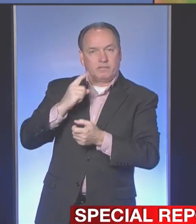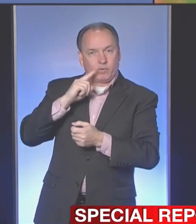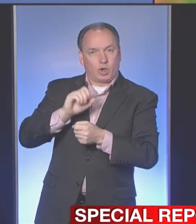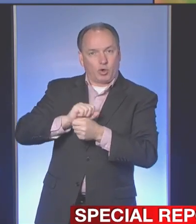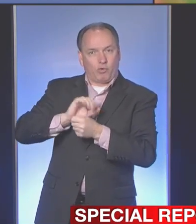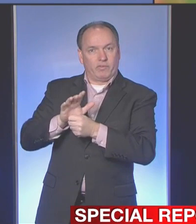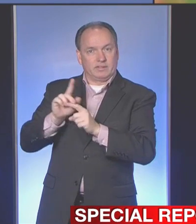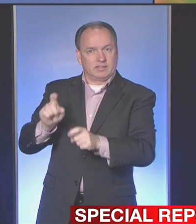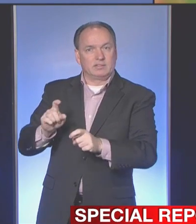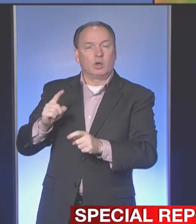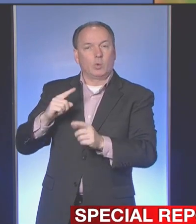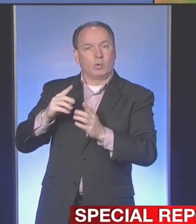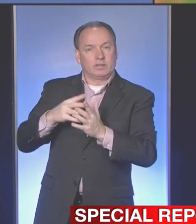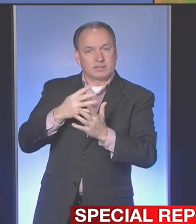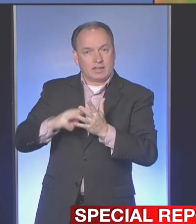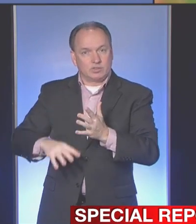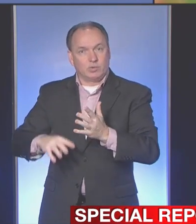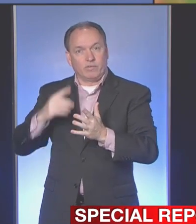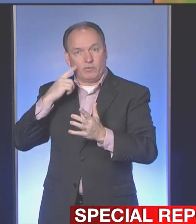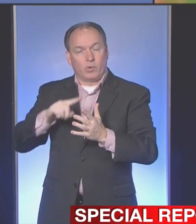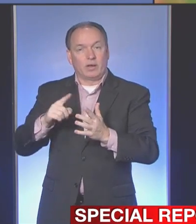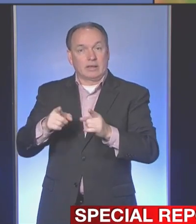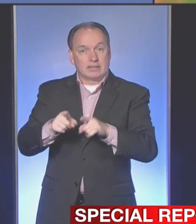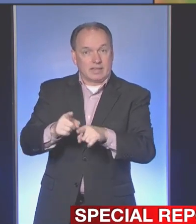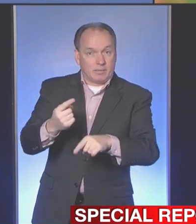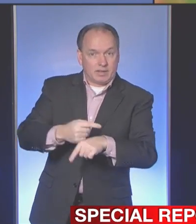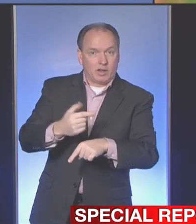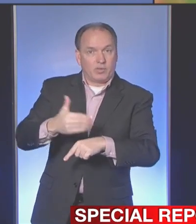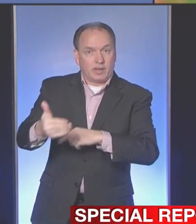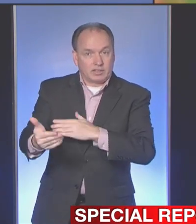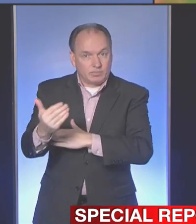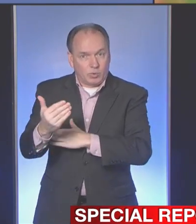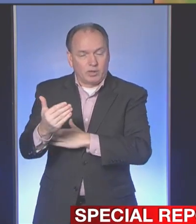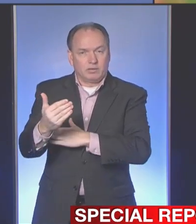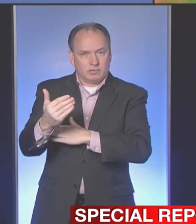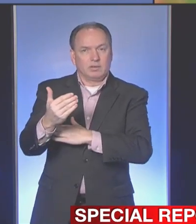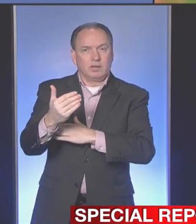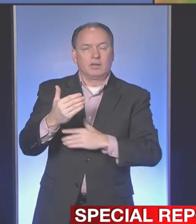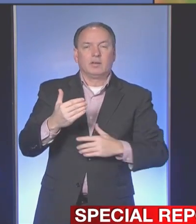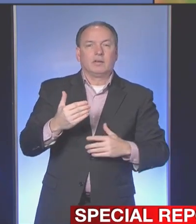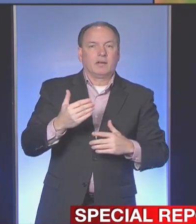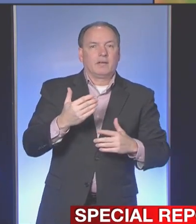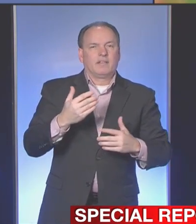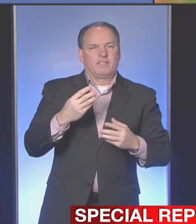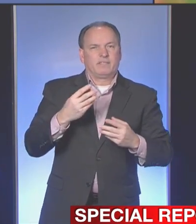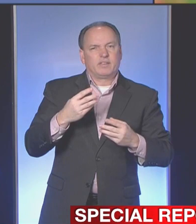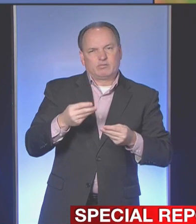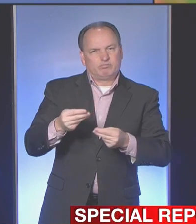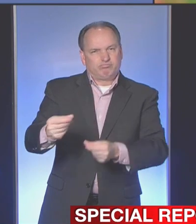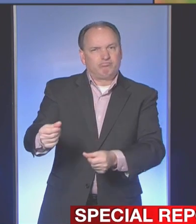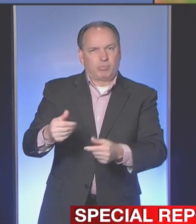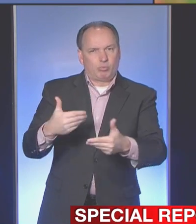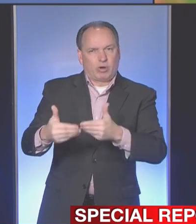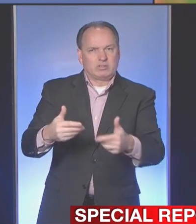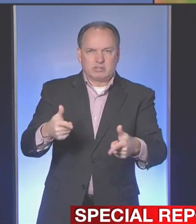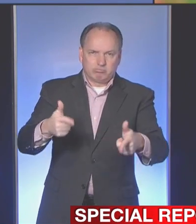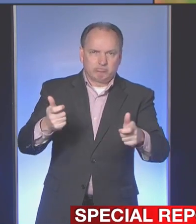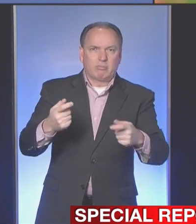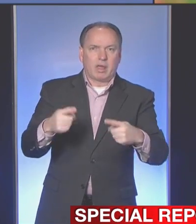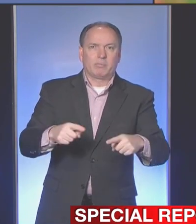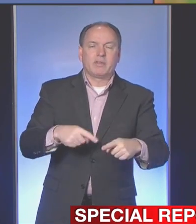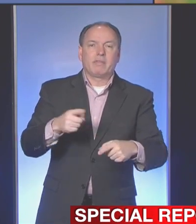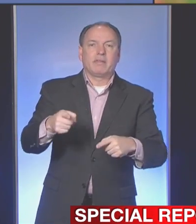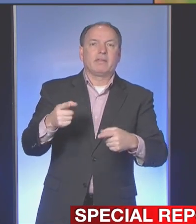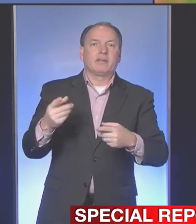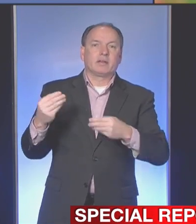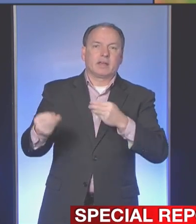that in our collection center either the same day or the next morning. It's a very fluid process that occurs very quickly. and they are given the